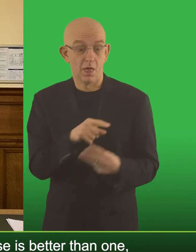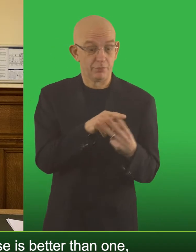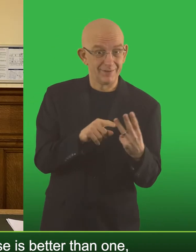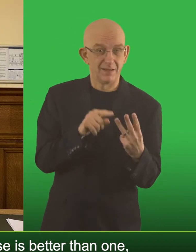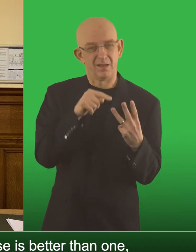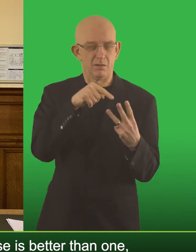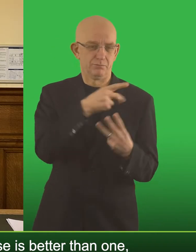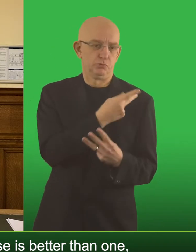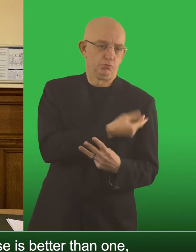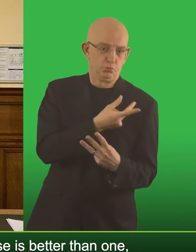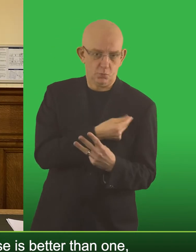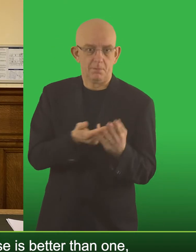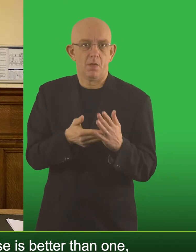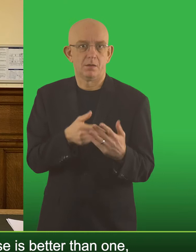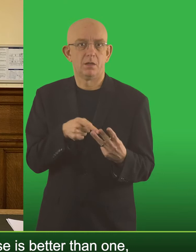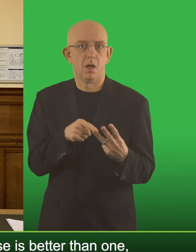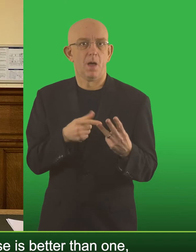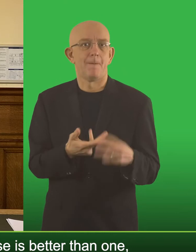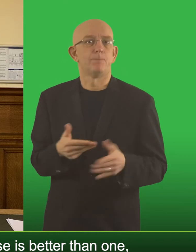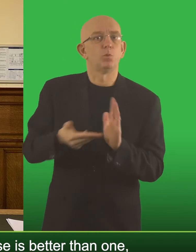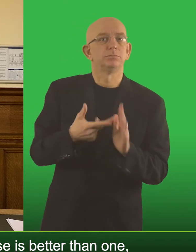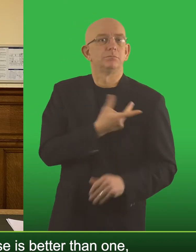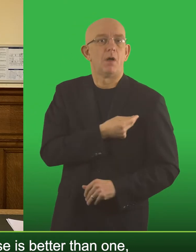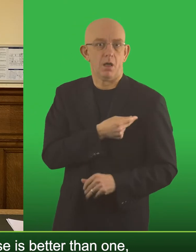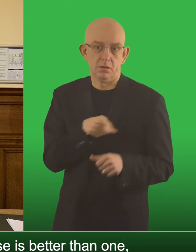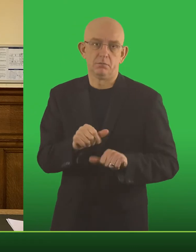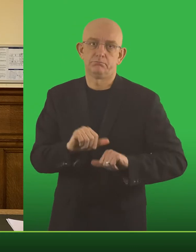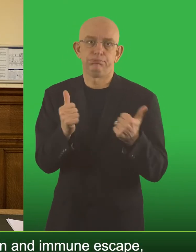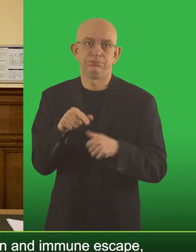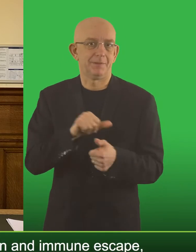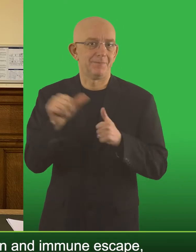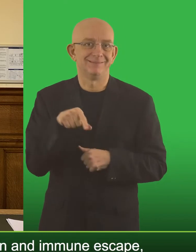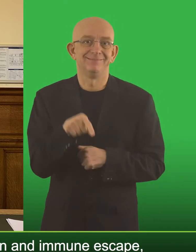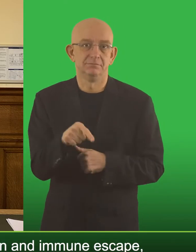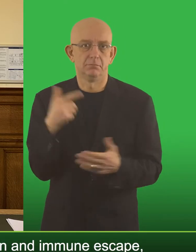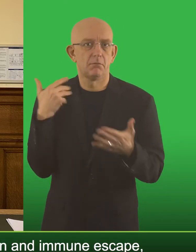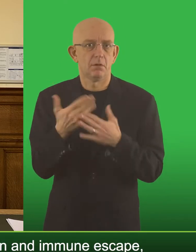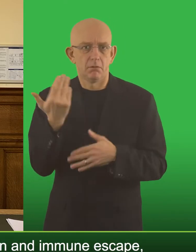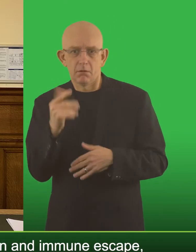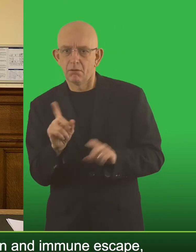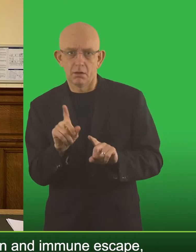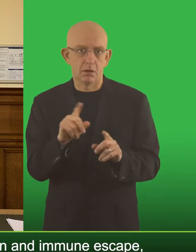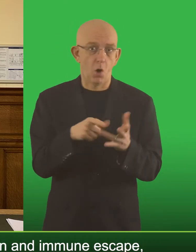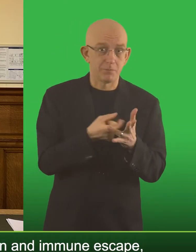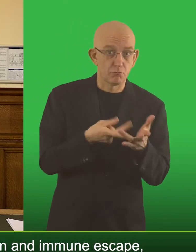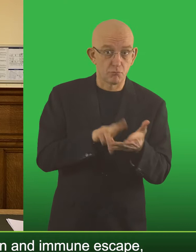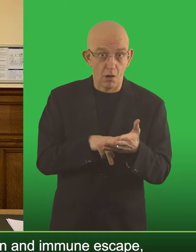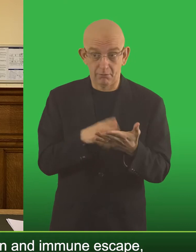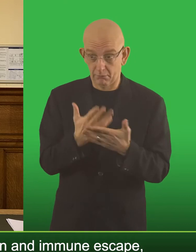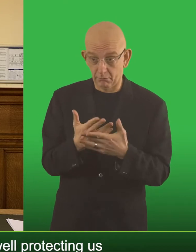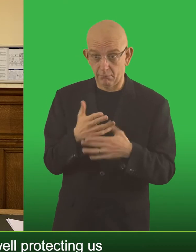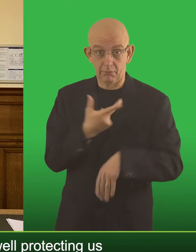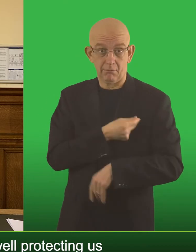is better than one and three dose or two dose plus booster is best of all. There were fears early on about Omicron an